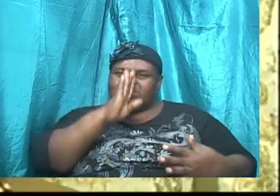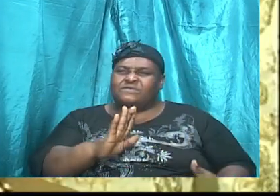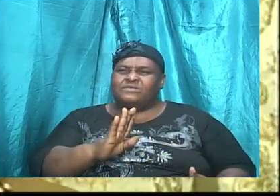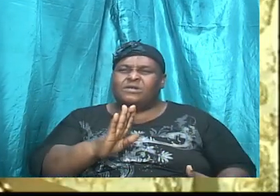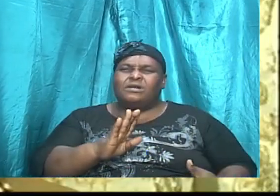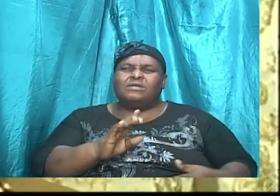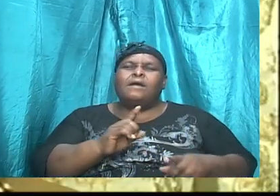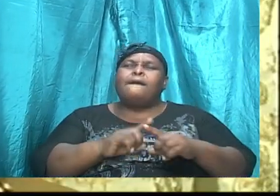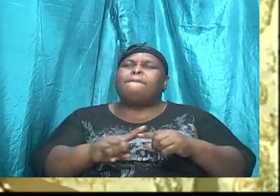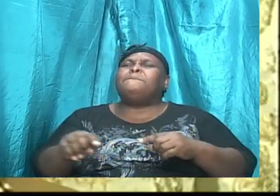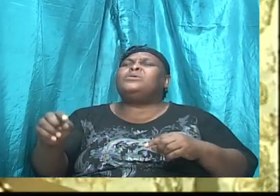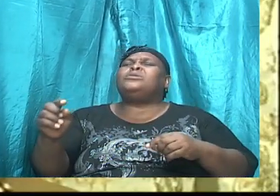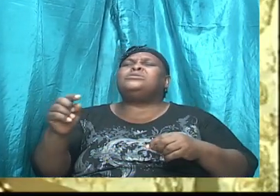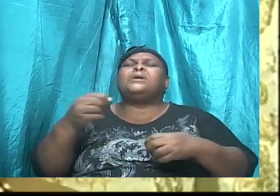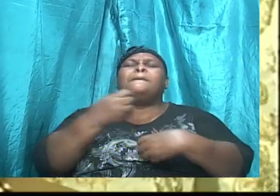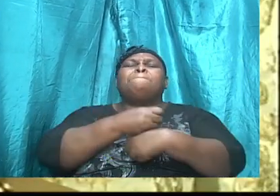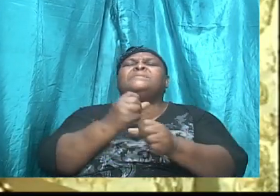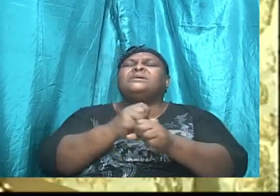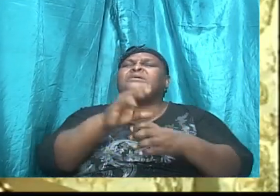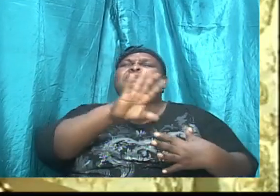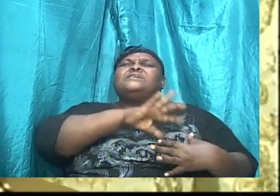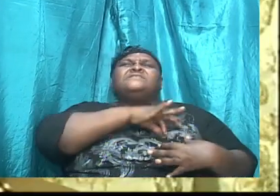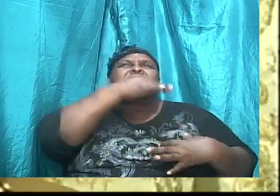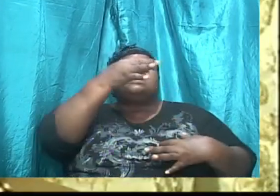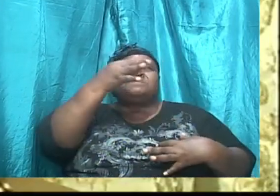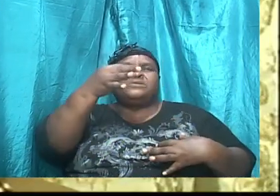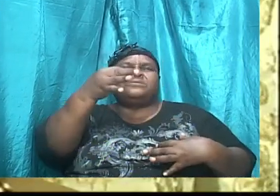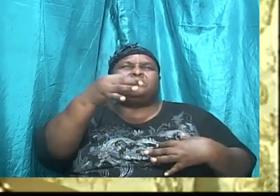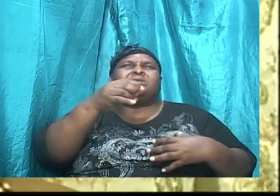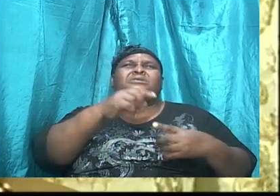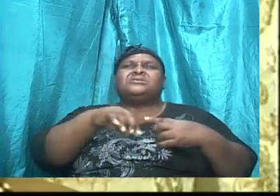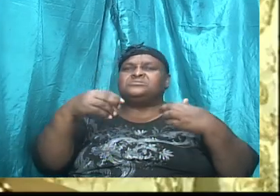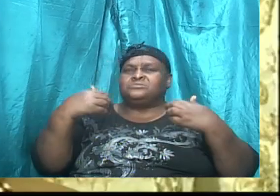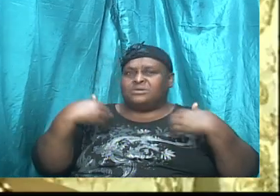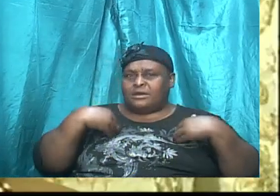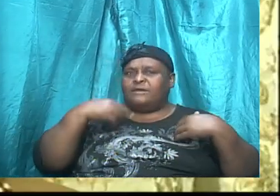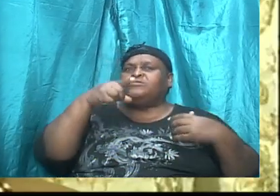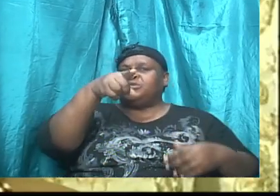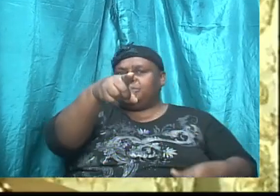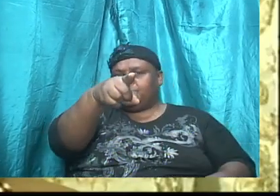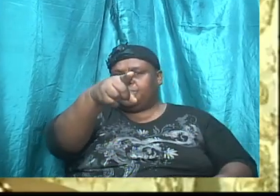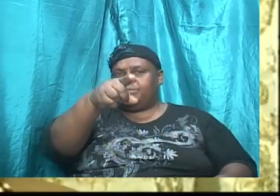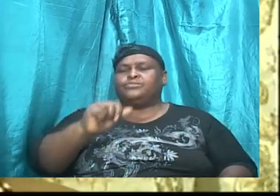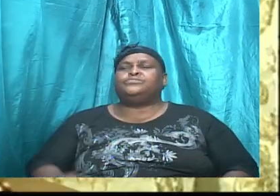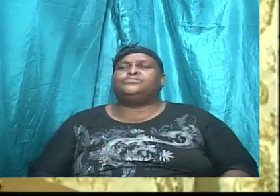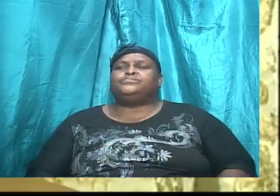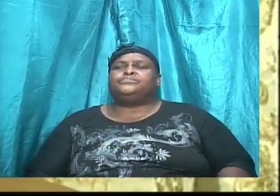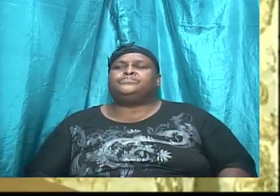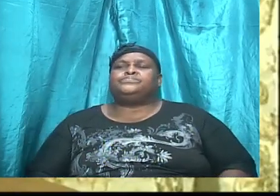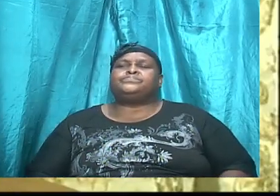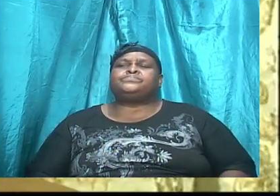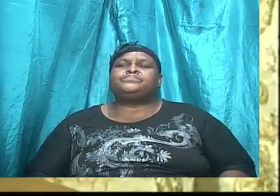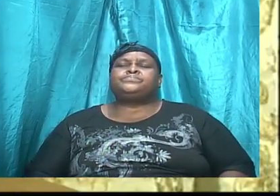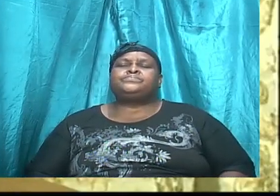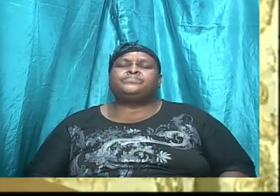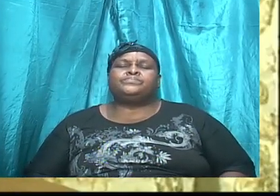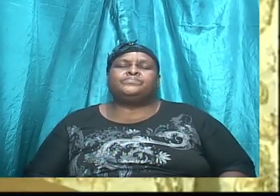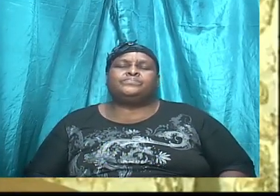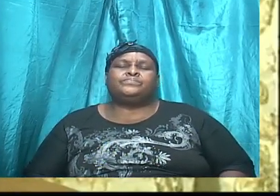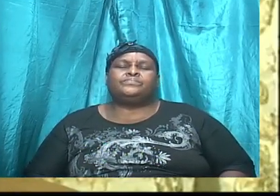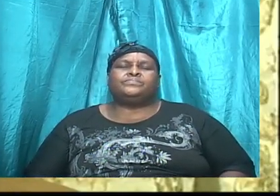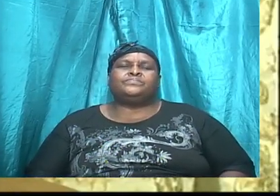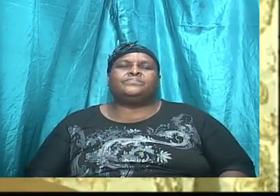allow the Spirit to have you. Amen. And so,